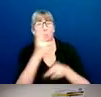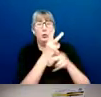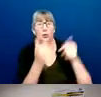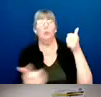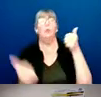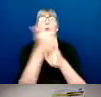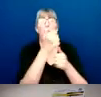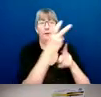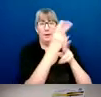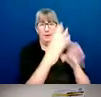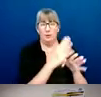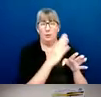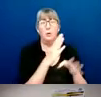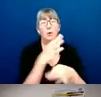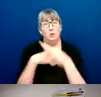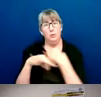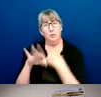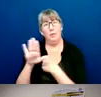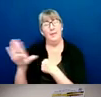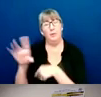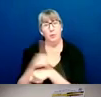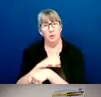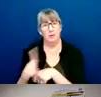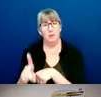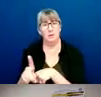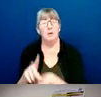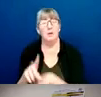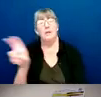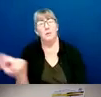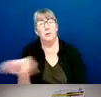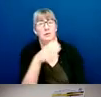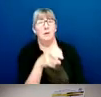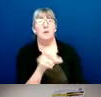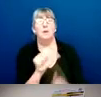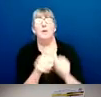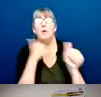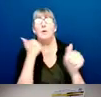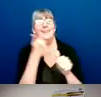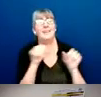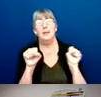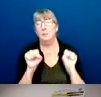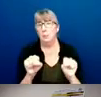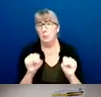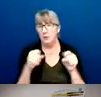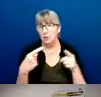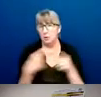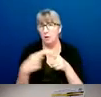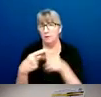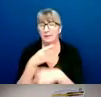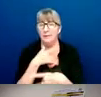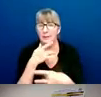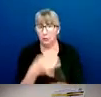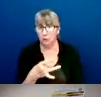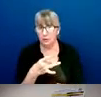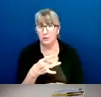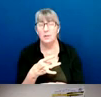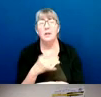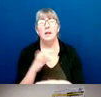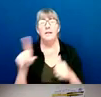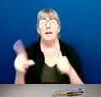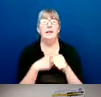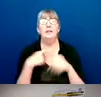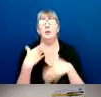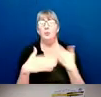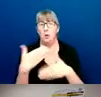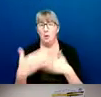those duties. This reassignment provides for avoiding any potential conflicts of interest in that initial process